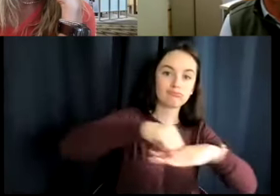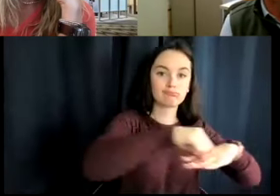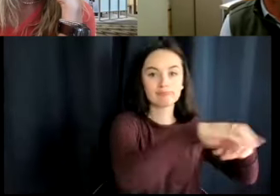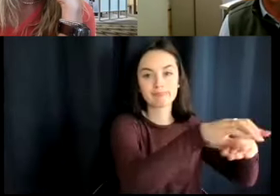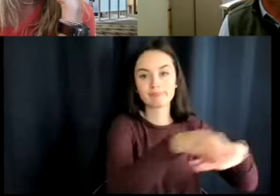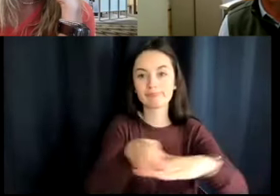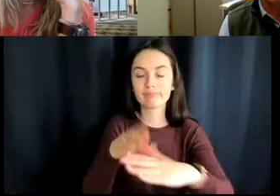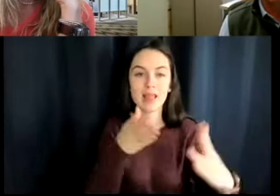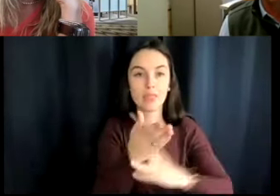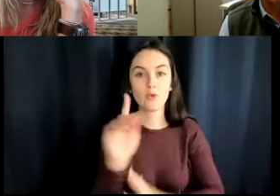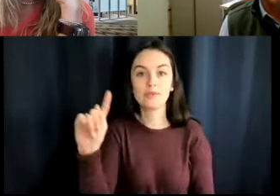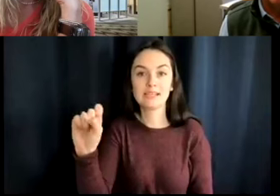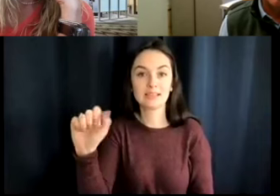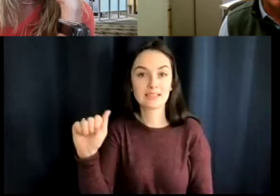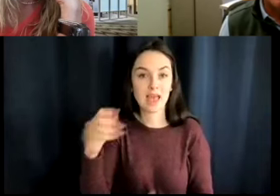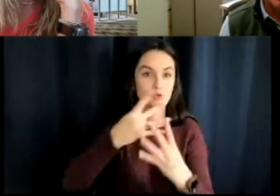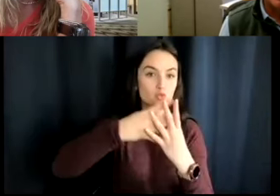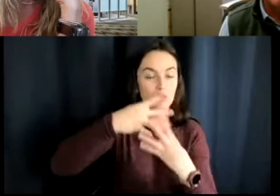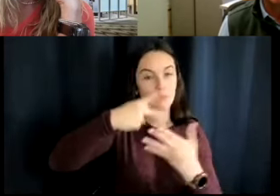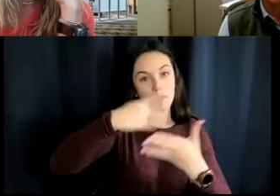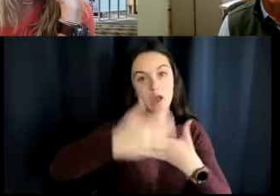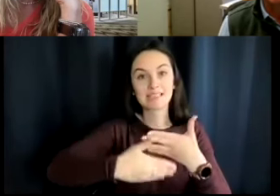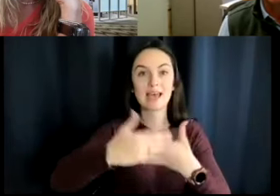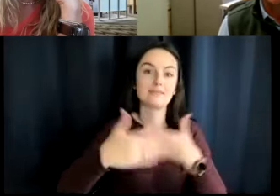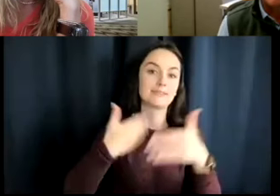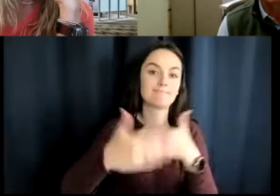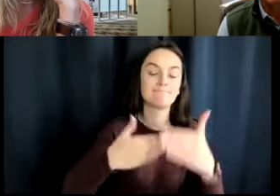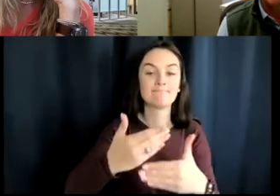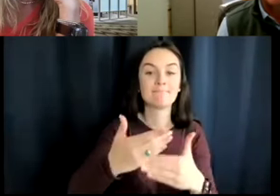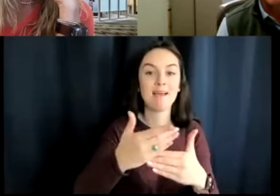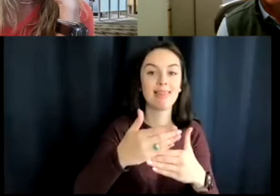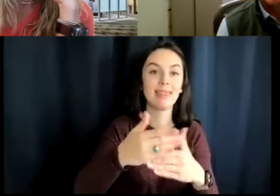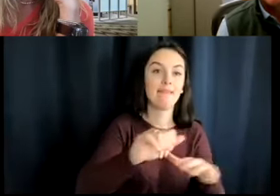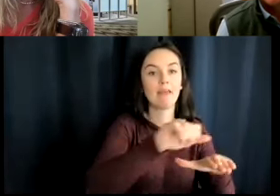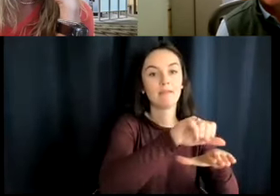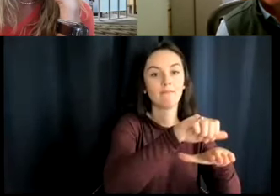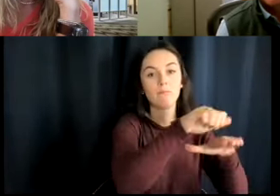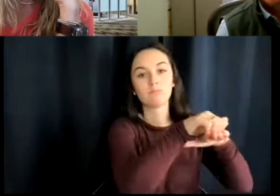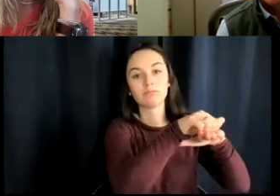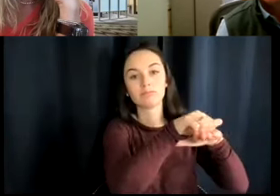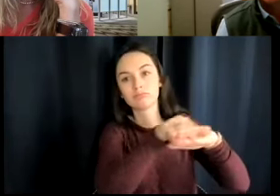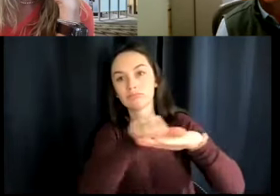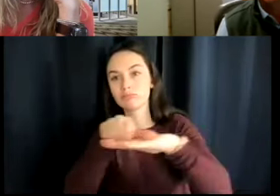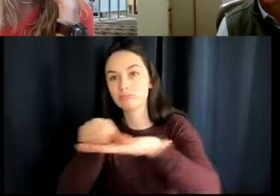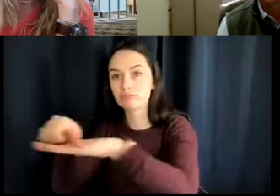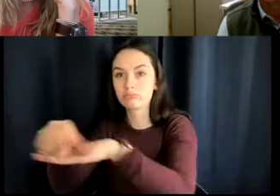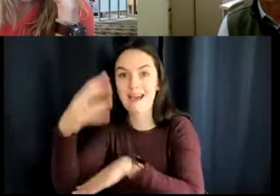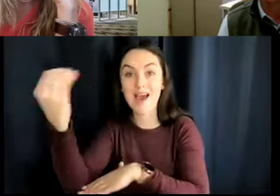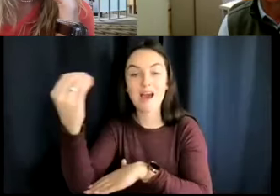TSA screening process. And then another conveyor belt takes them out. So they go back to the airlines so they can get them loaded on the planes.